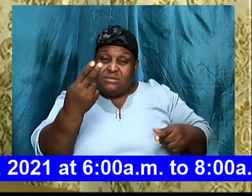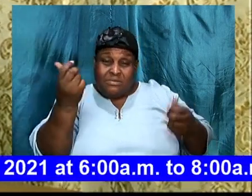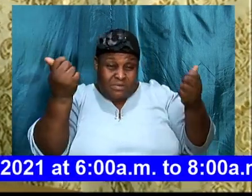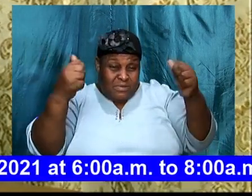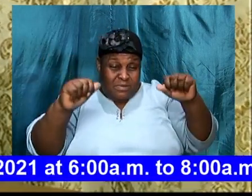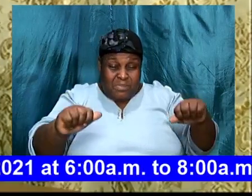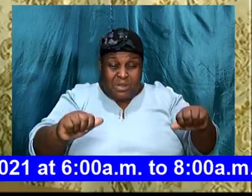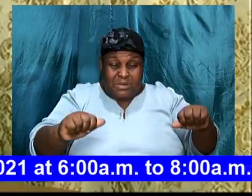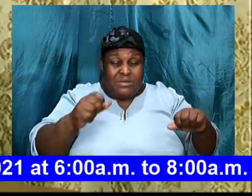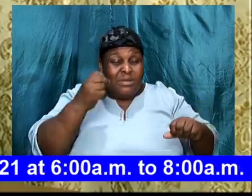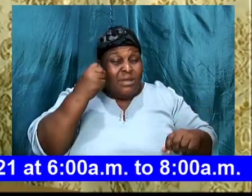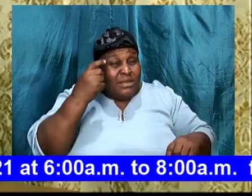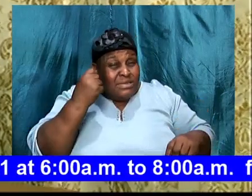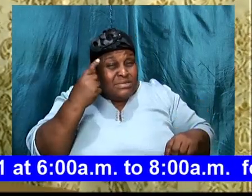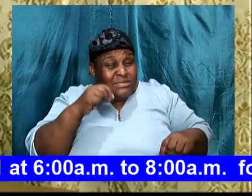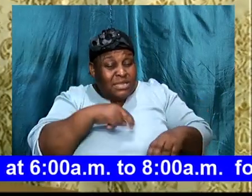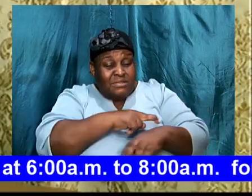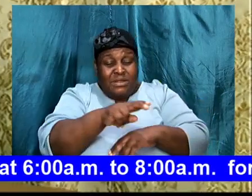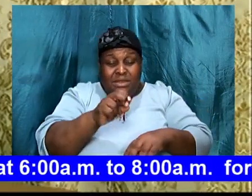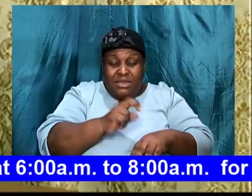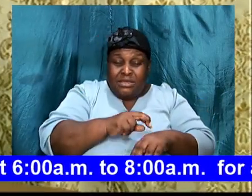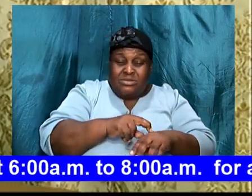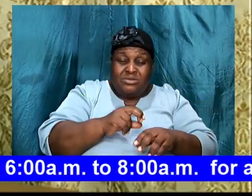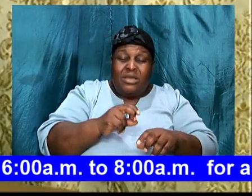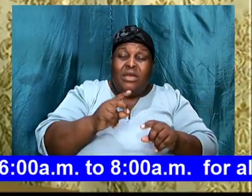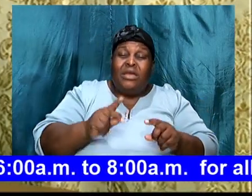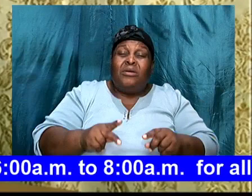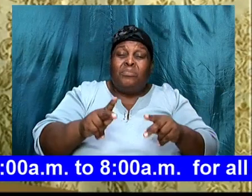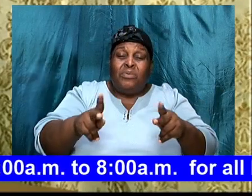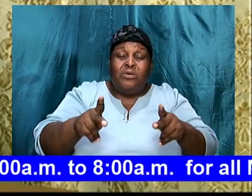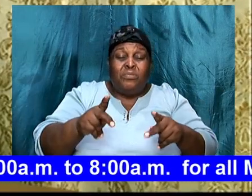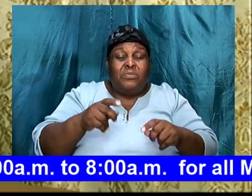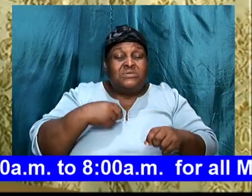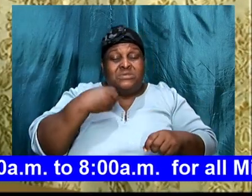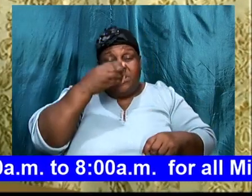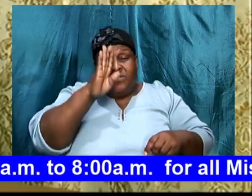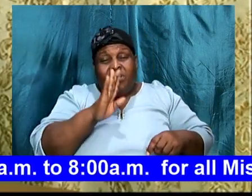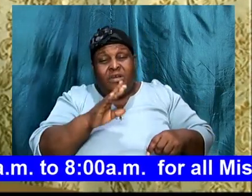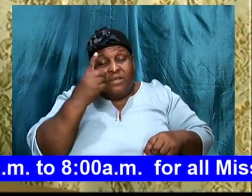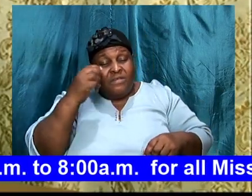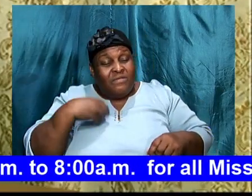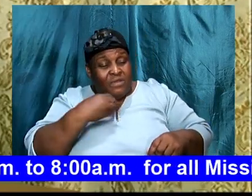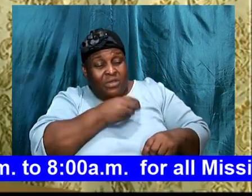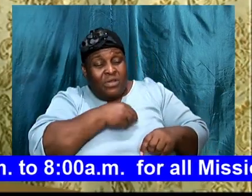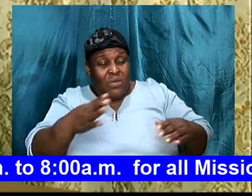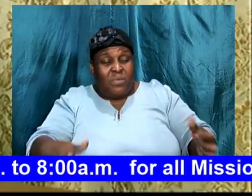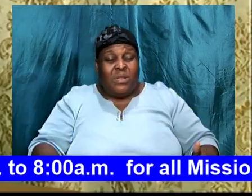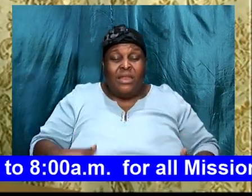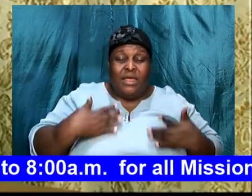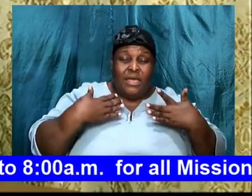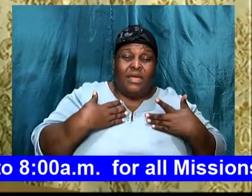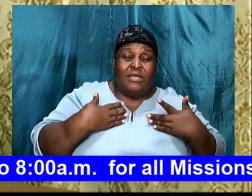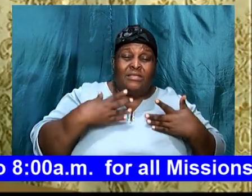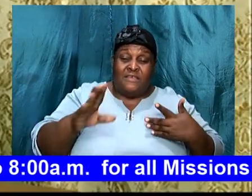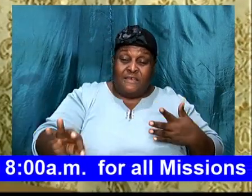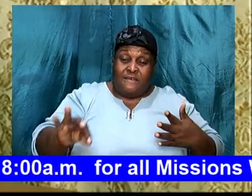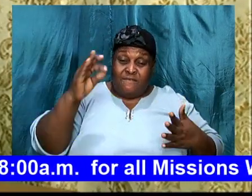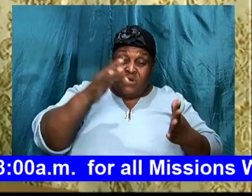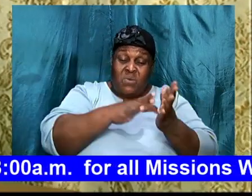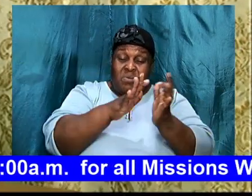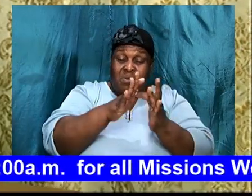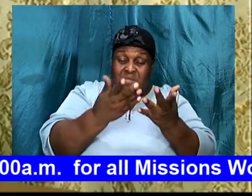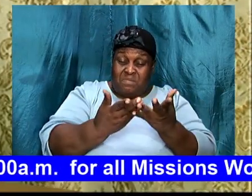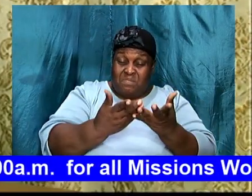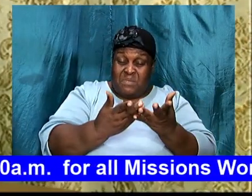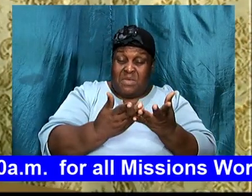understand, the nature, and purpose of God, for our lives, which is found in the book of Jeremiah 29,